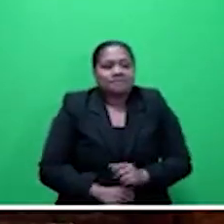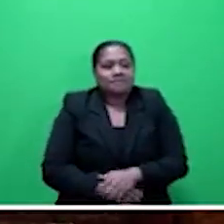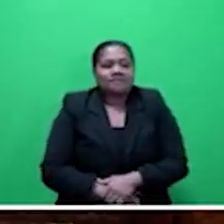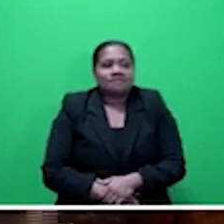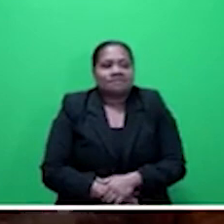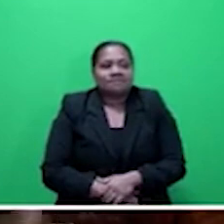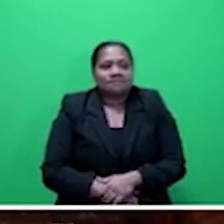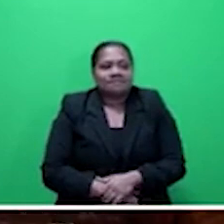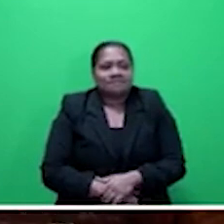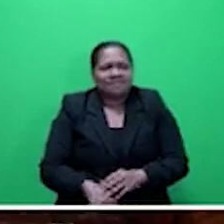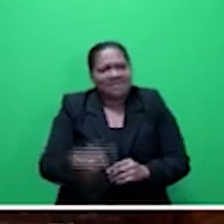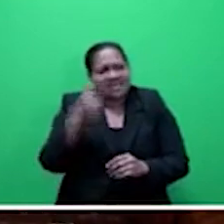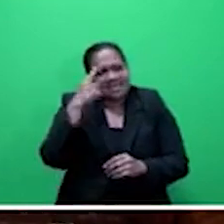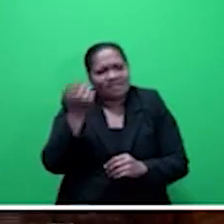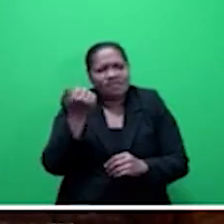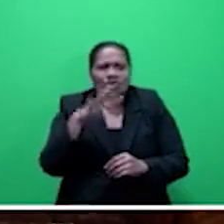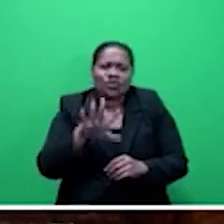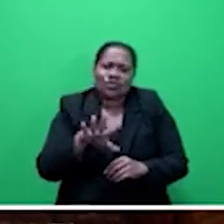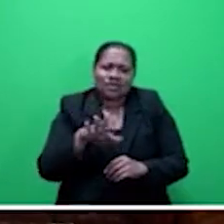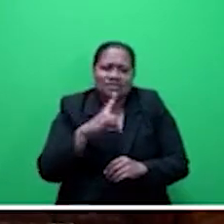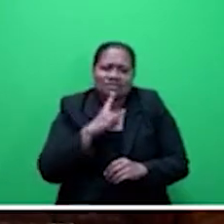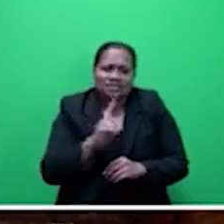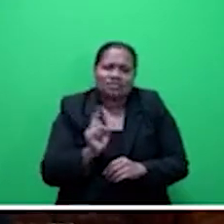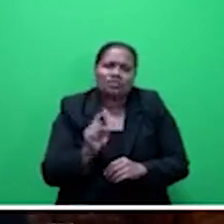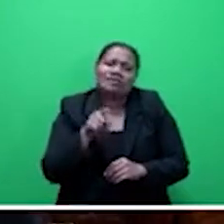I think I've highlighted what you need to hear.